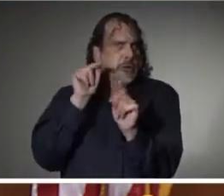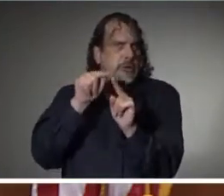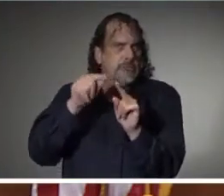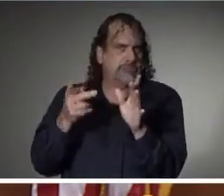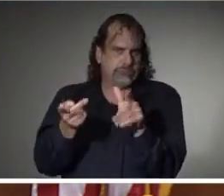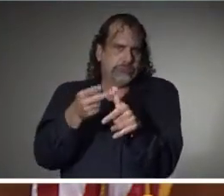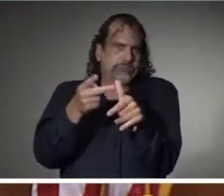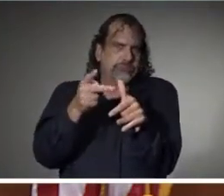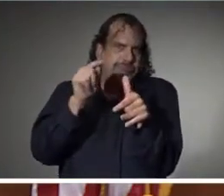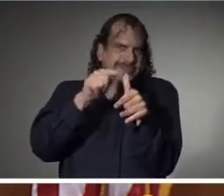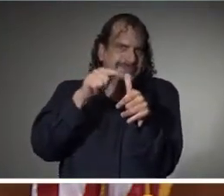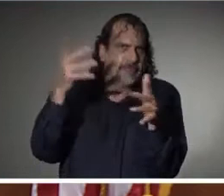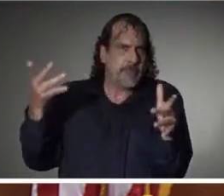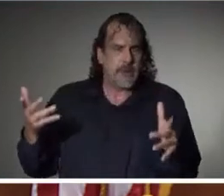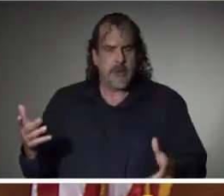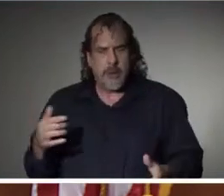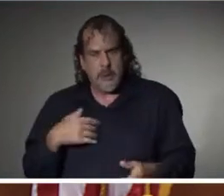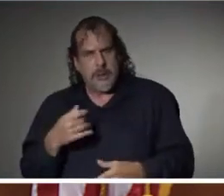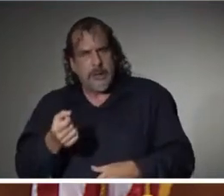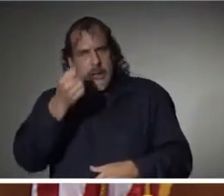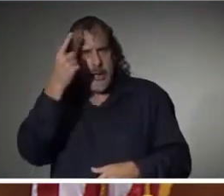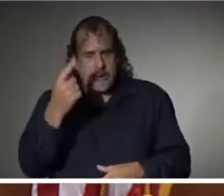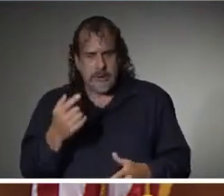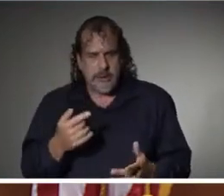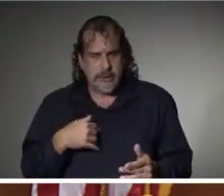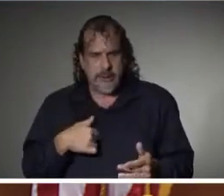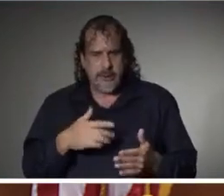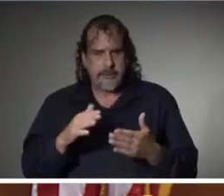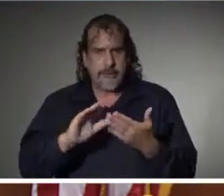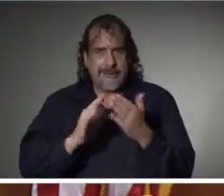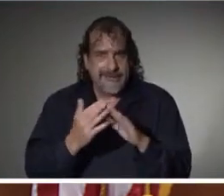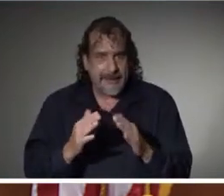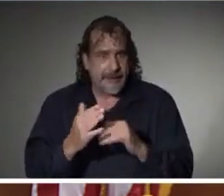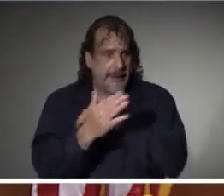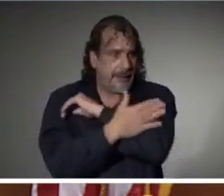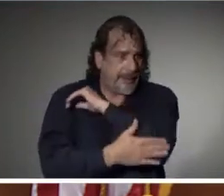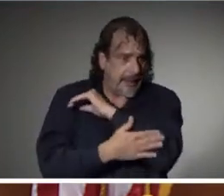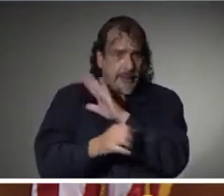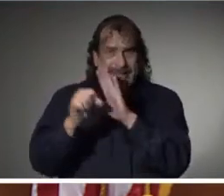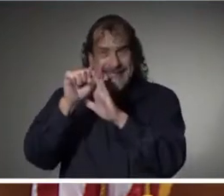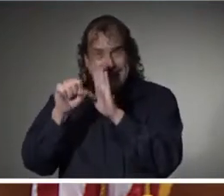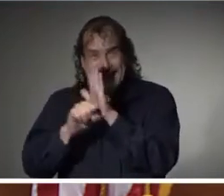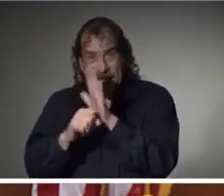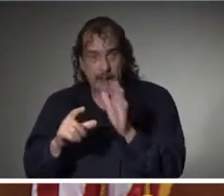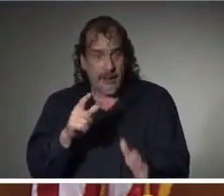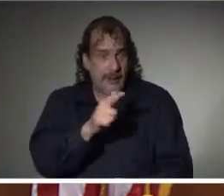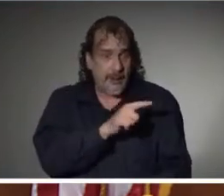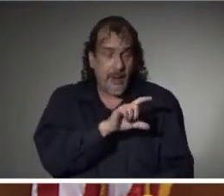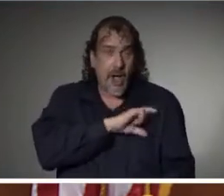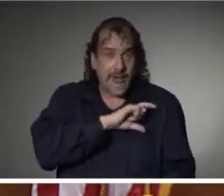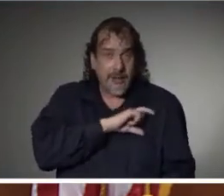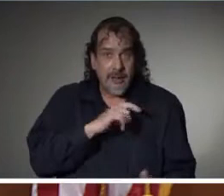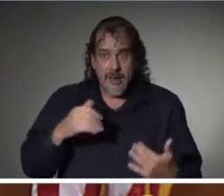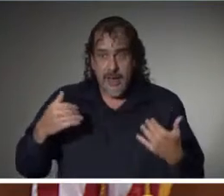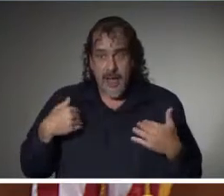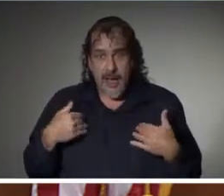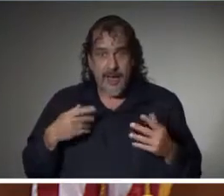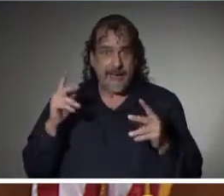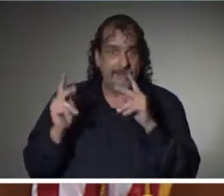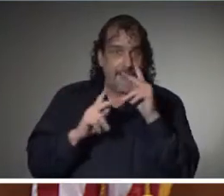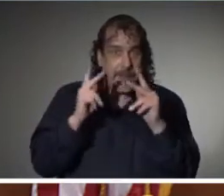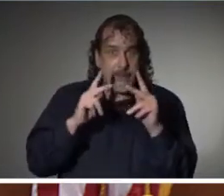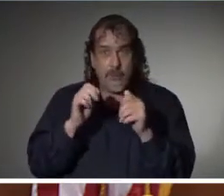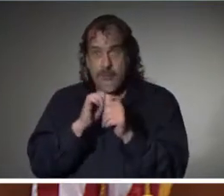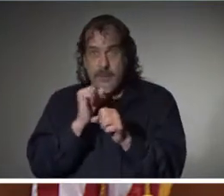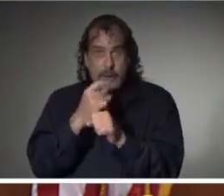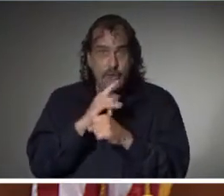We understand that no local jurisdiction nor any state jurisdiction have the resources available to